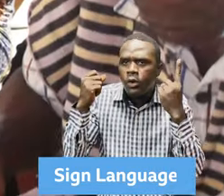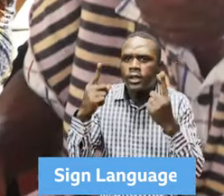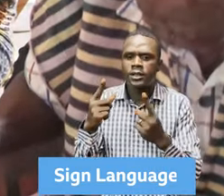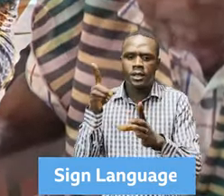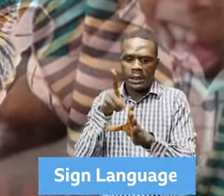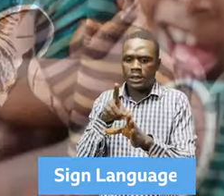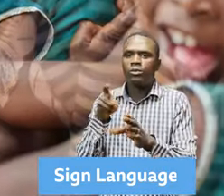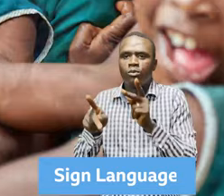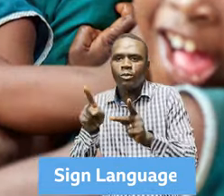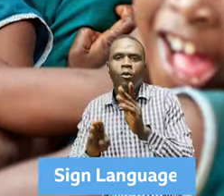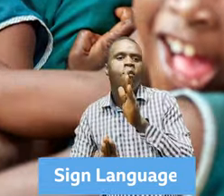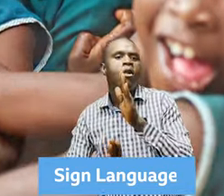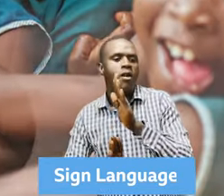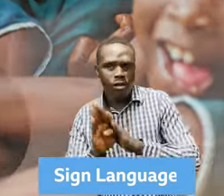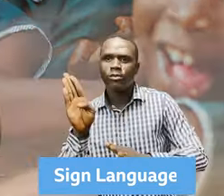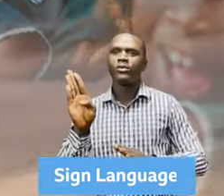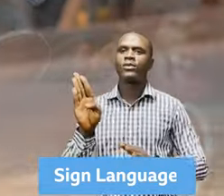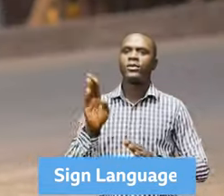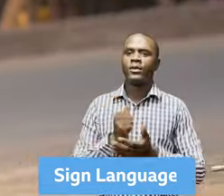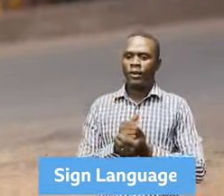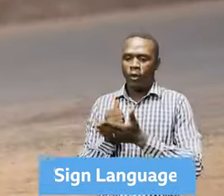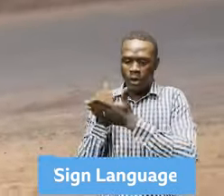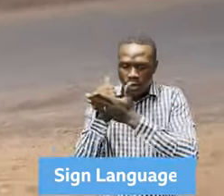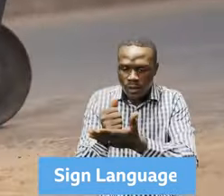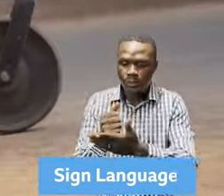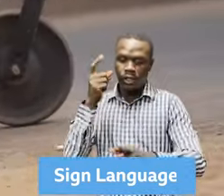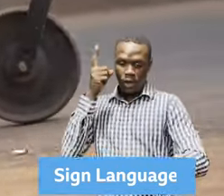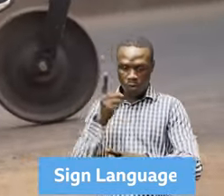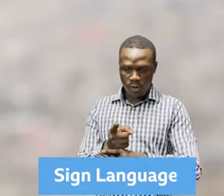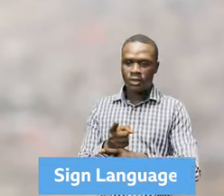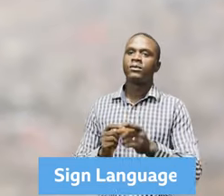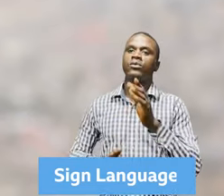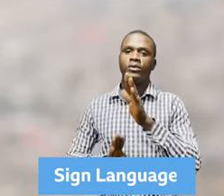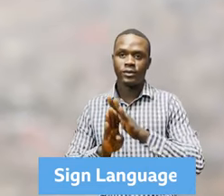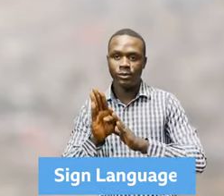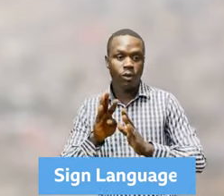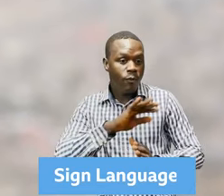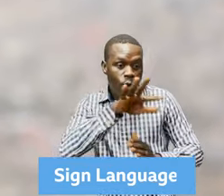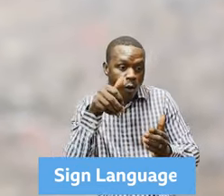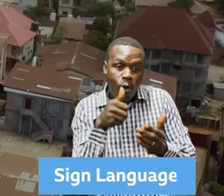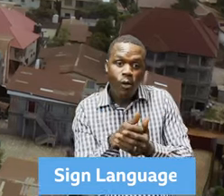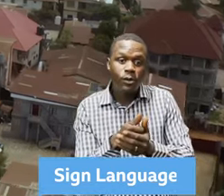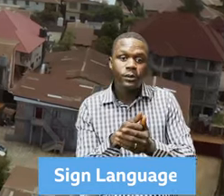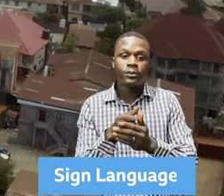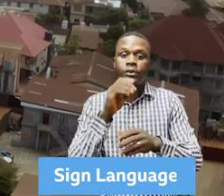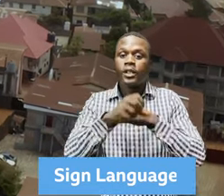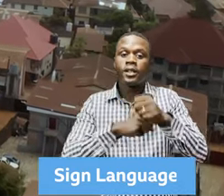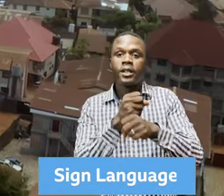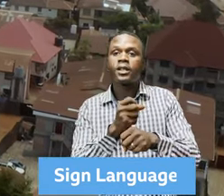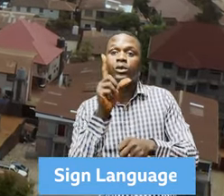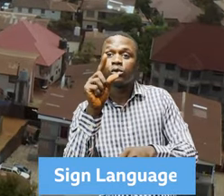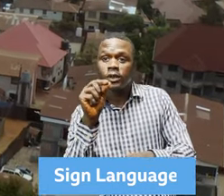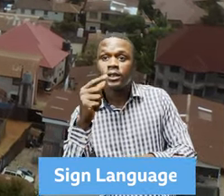of women, children and people living with disabilities, as well as the promotion and protection of these rights. Overall,